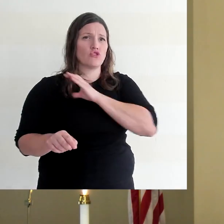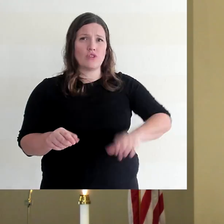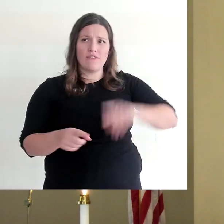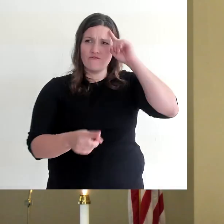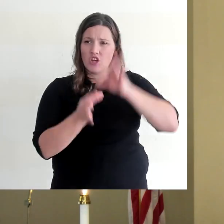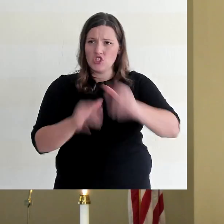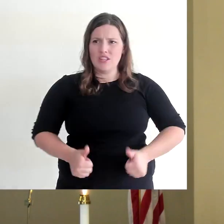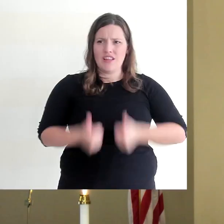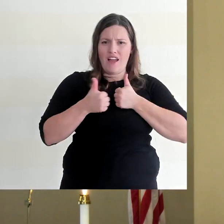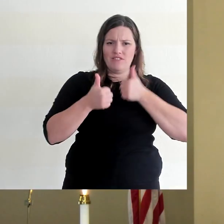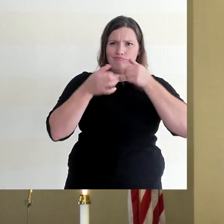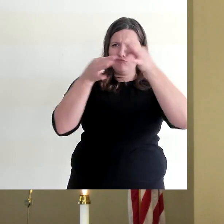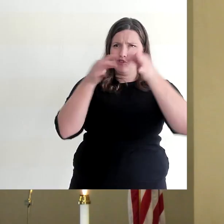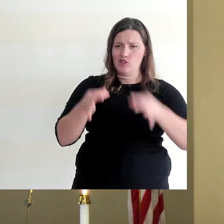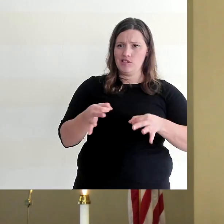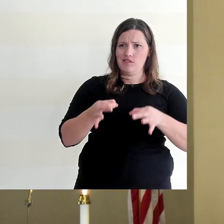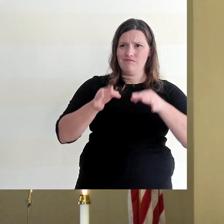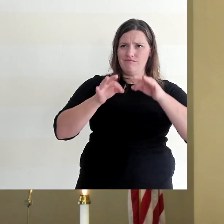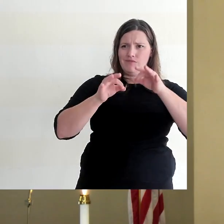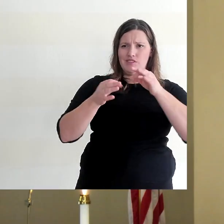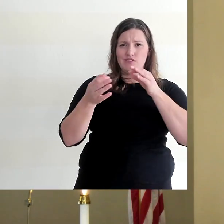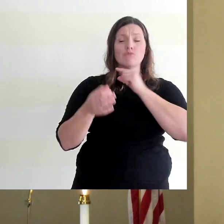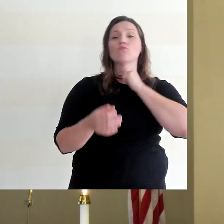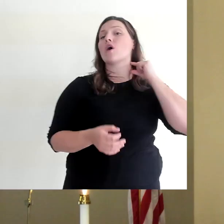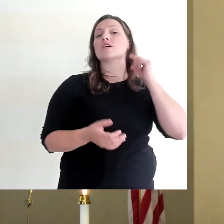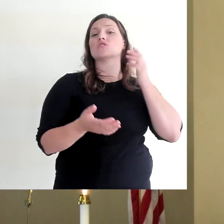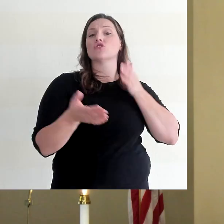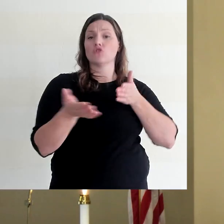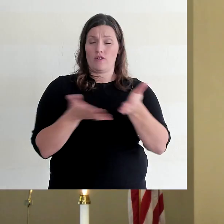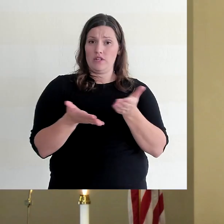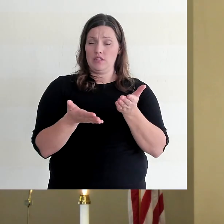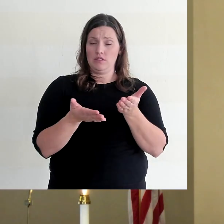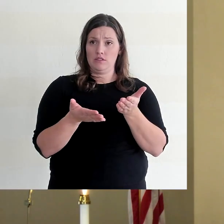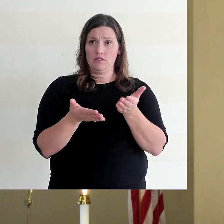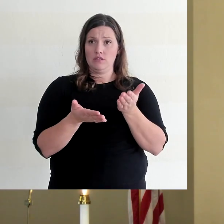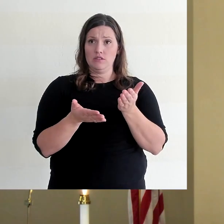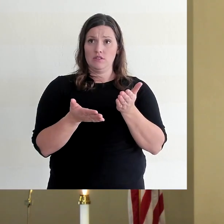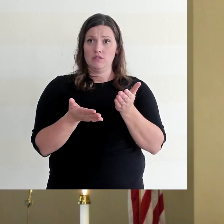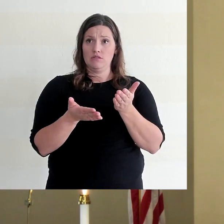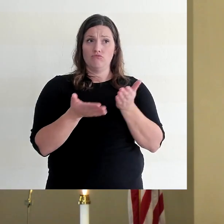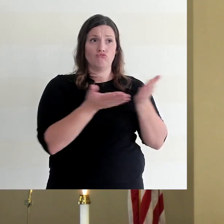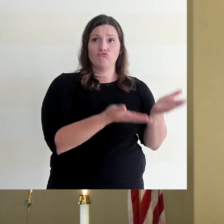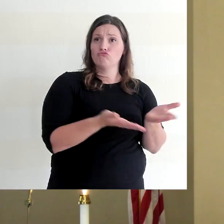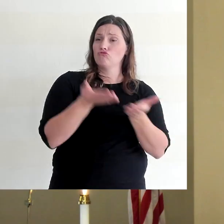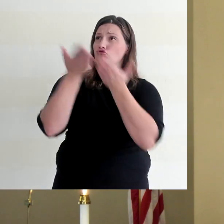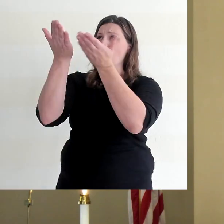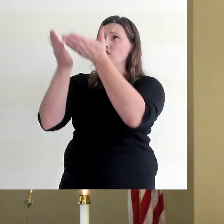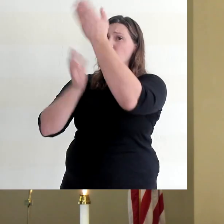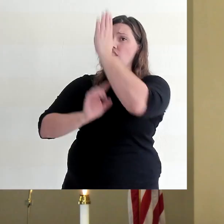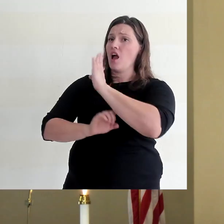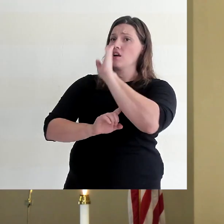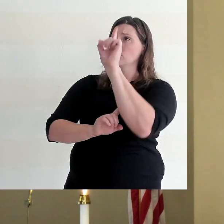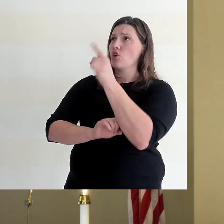is described as priestly service to the one true and only God.